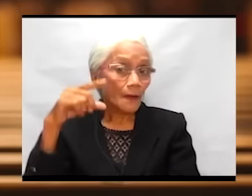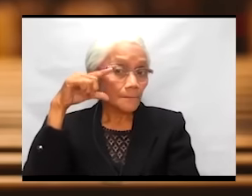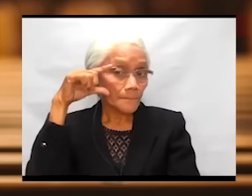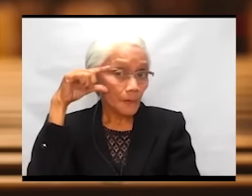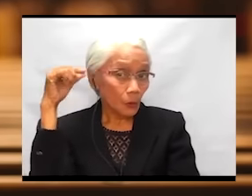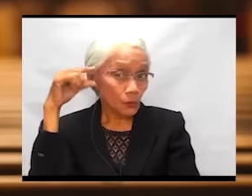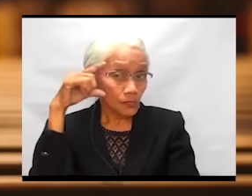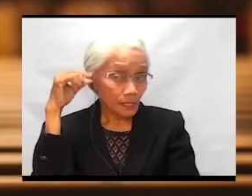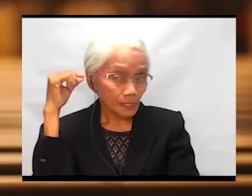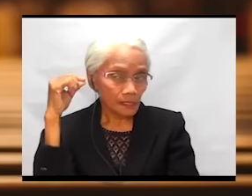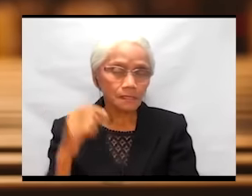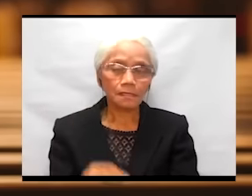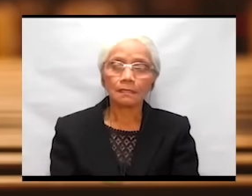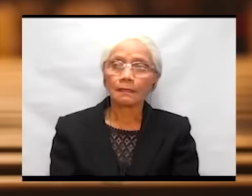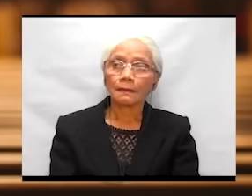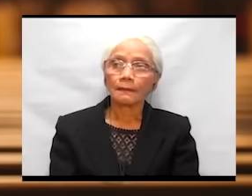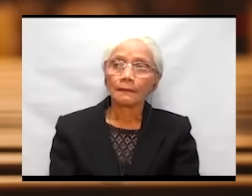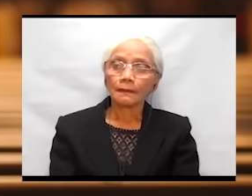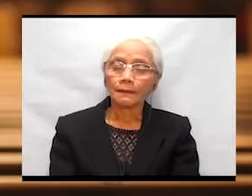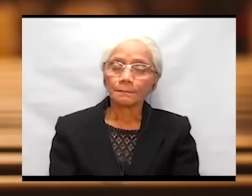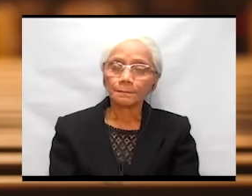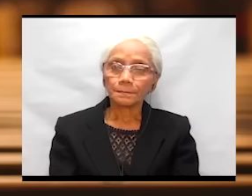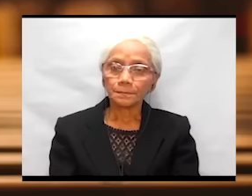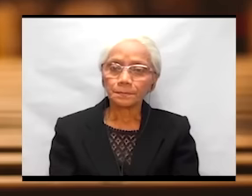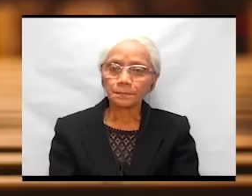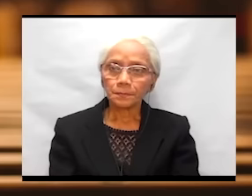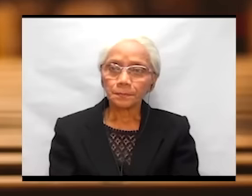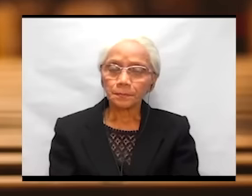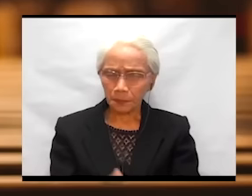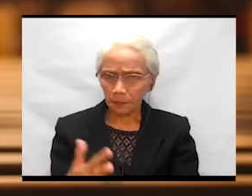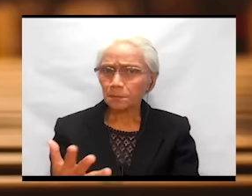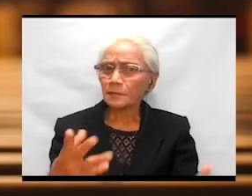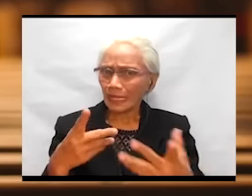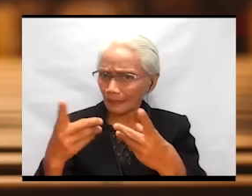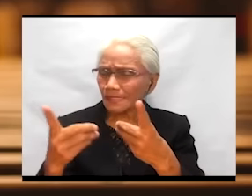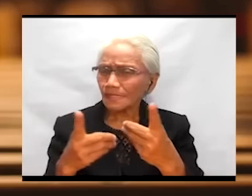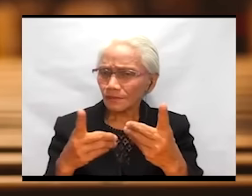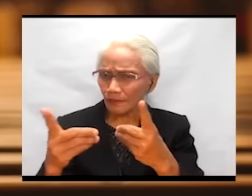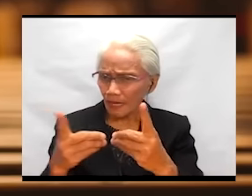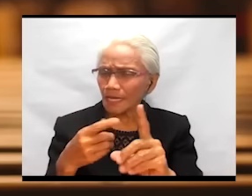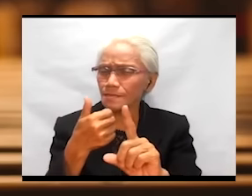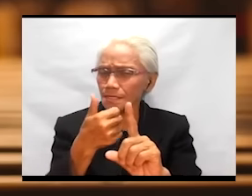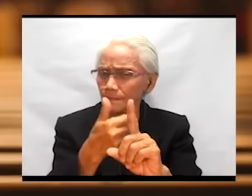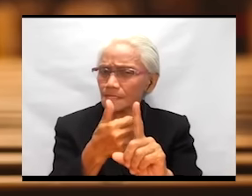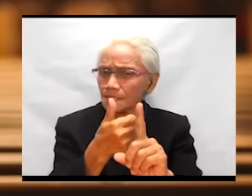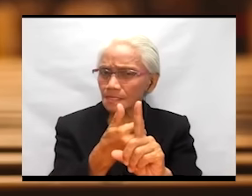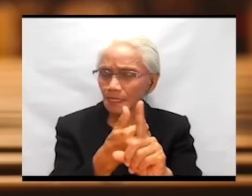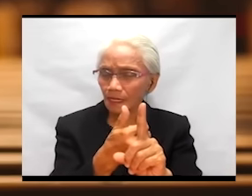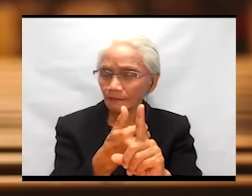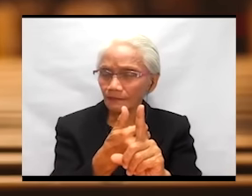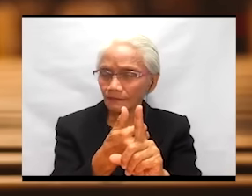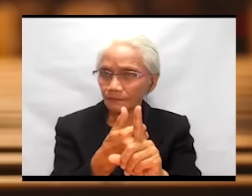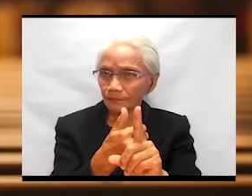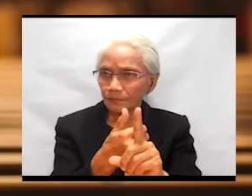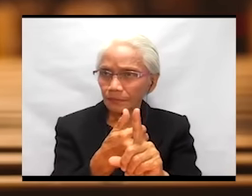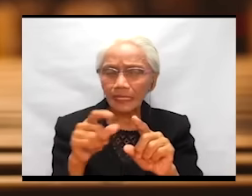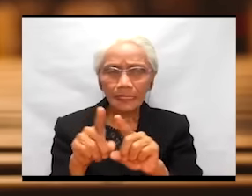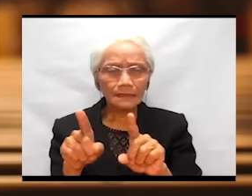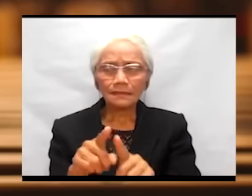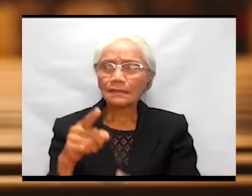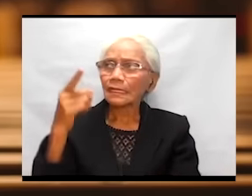God describes himself as the God who saw